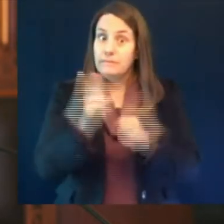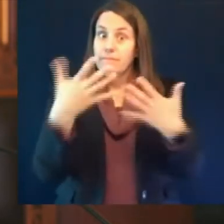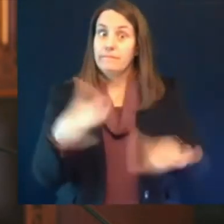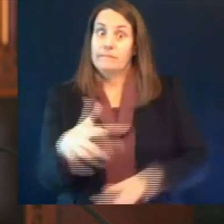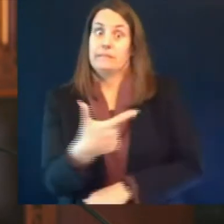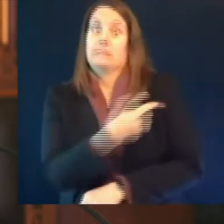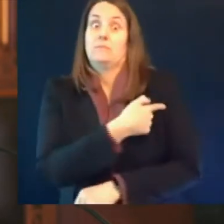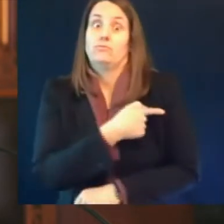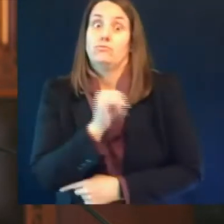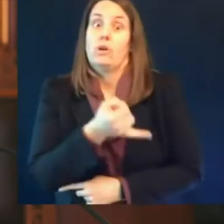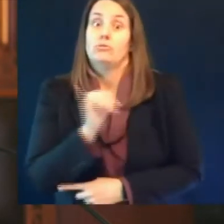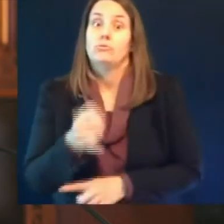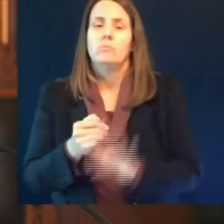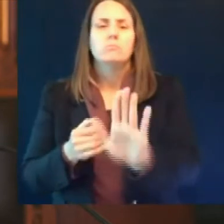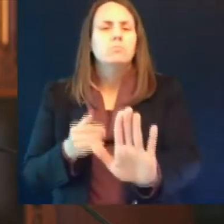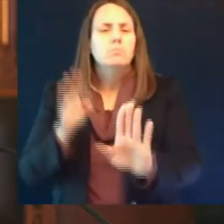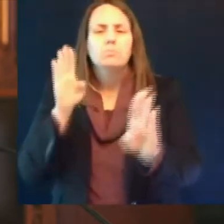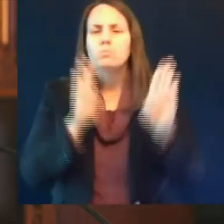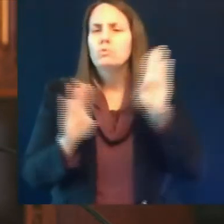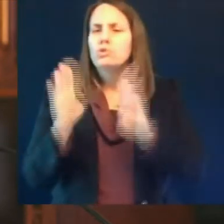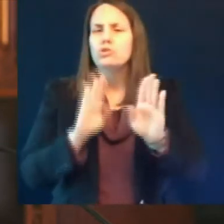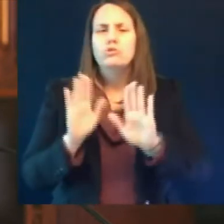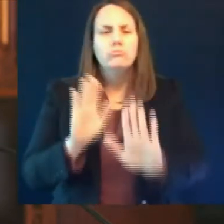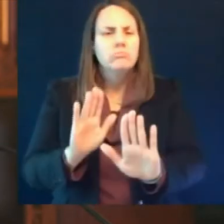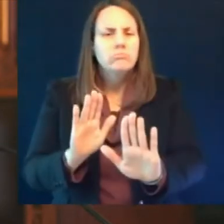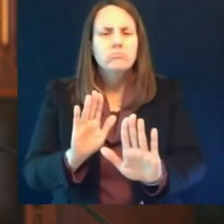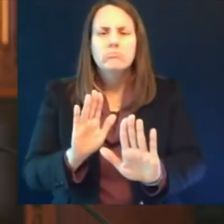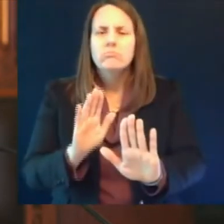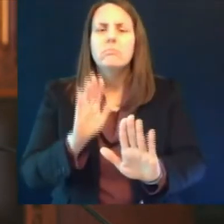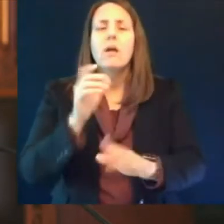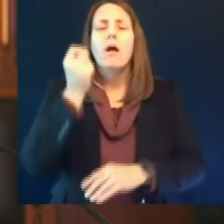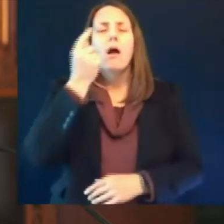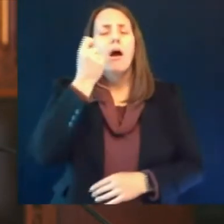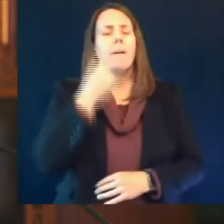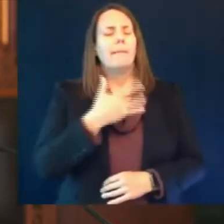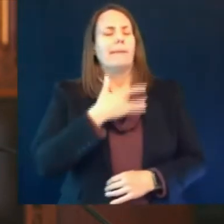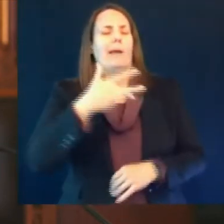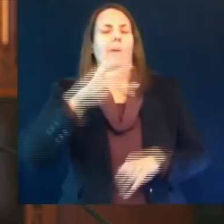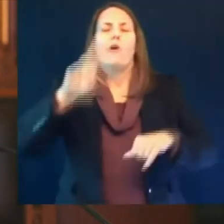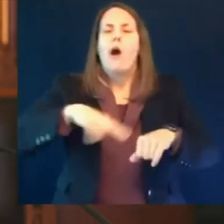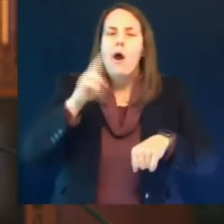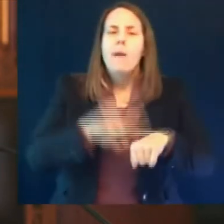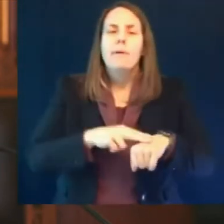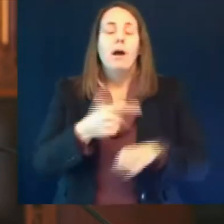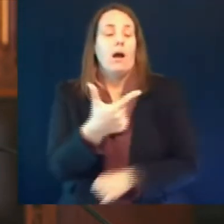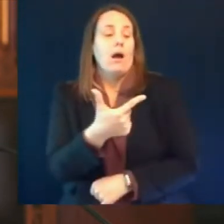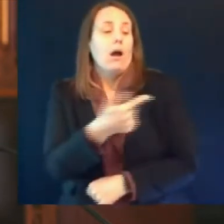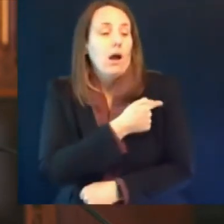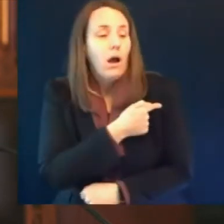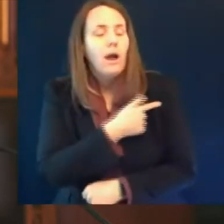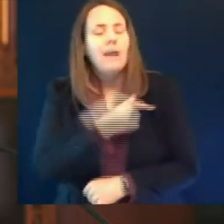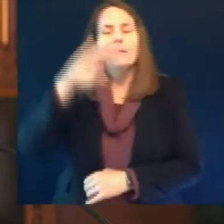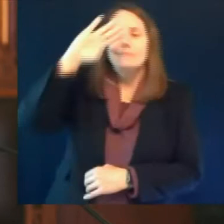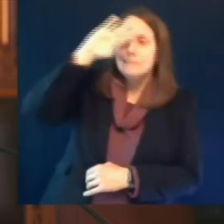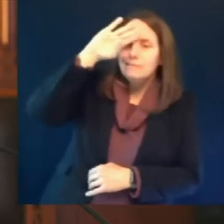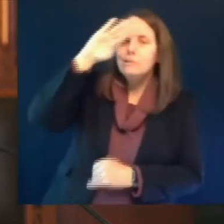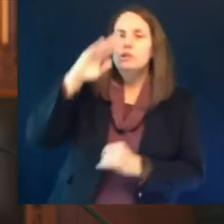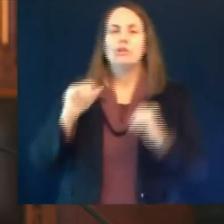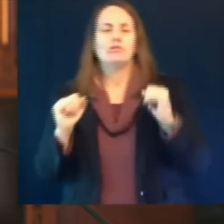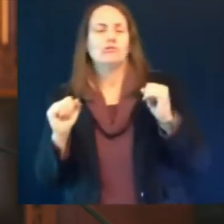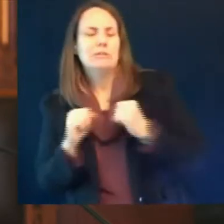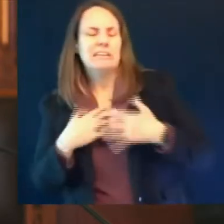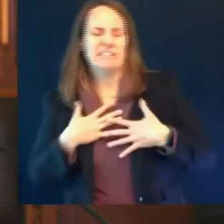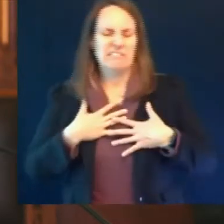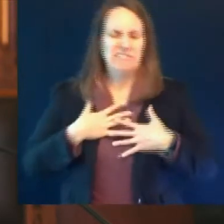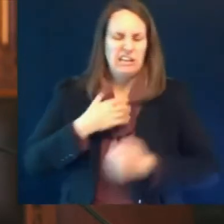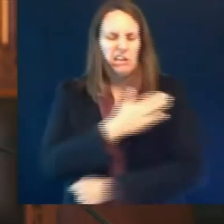after your vaccine including fever chills body aches and mild headaches the symptoms associated